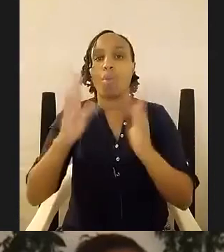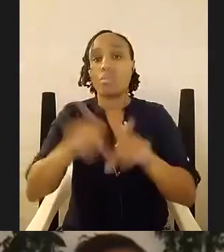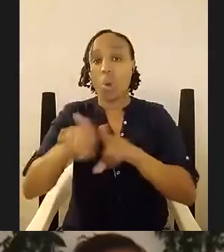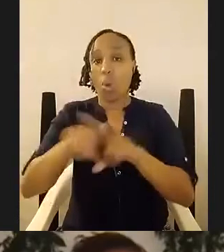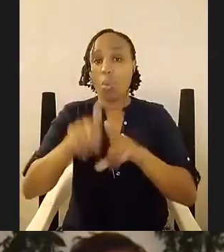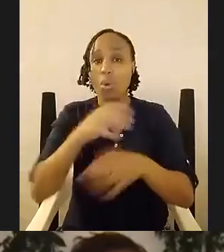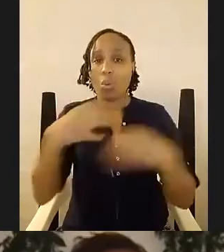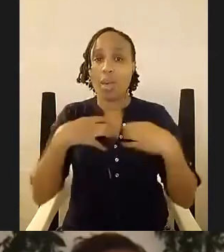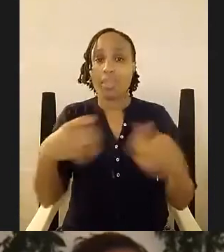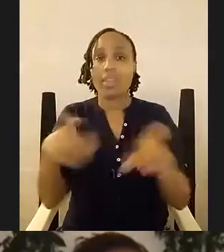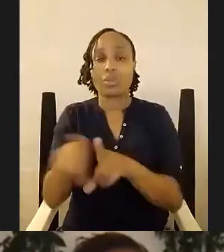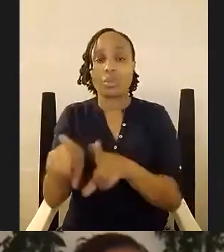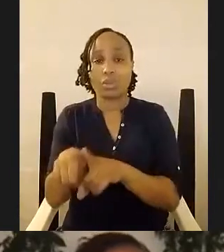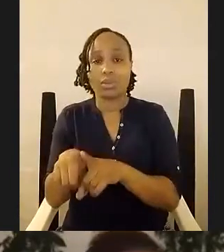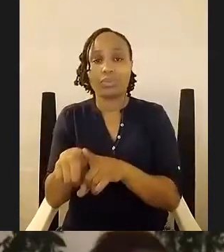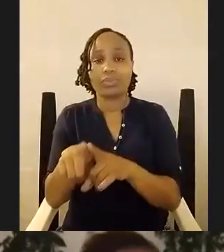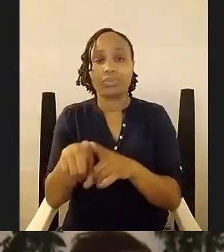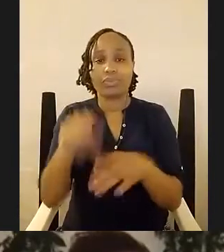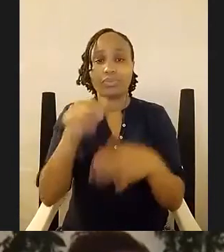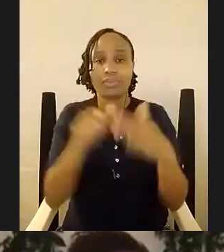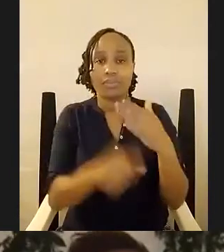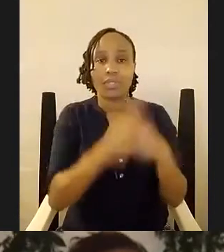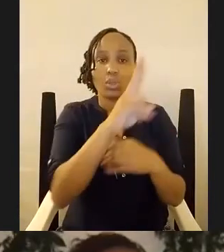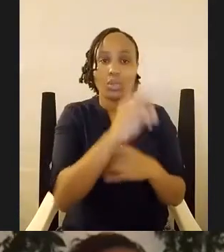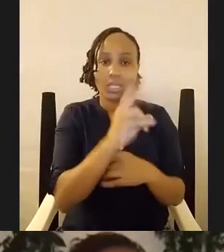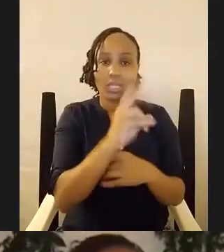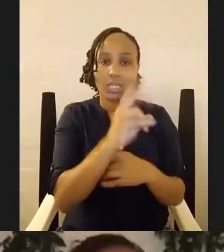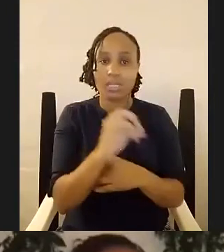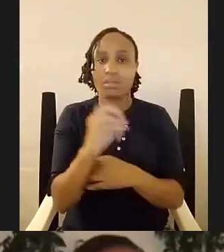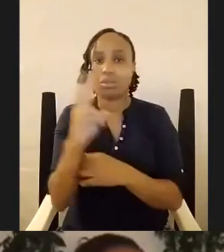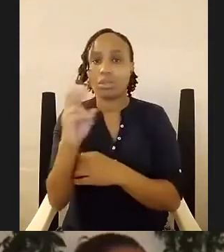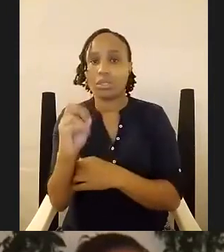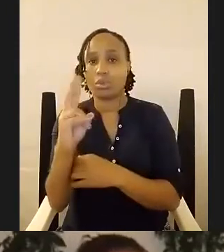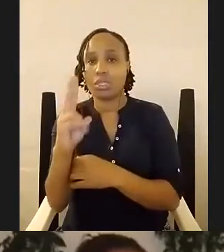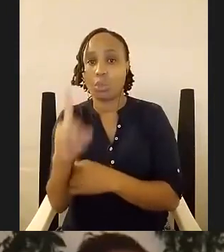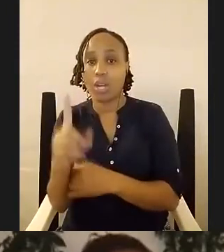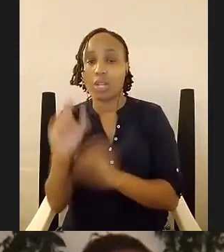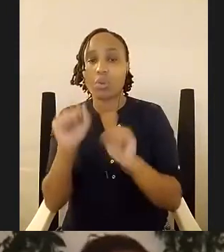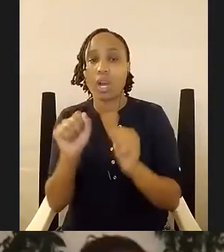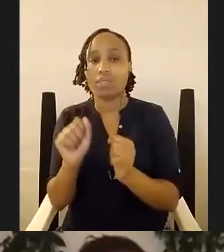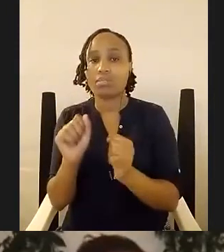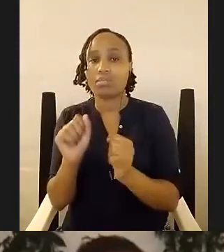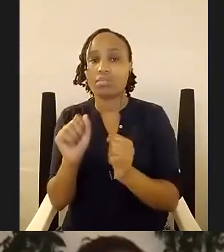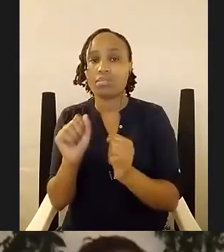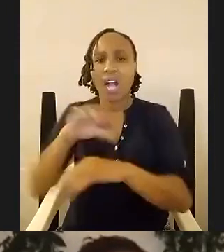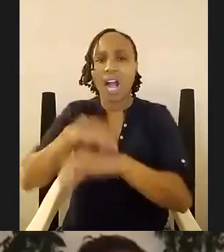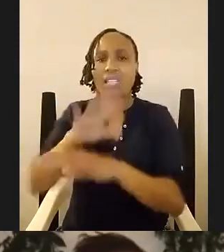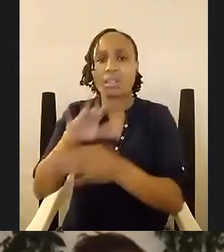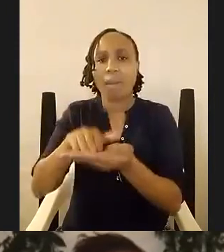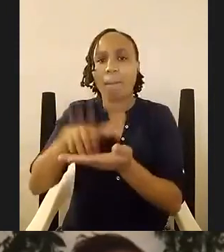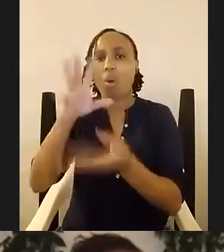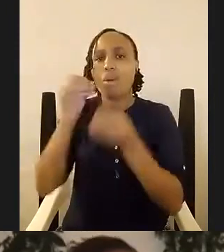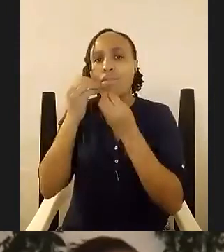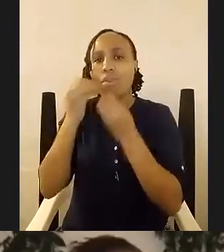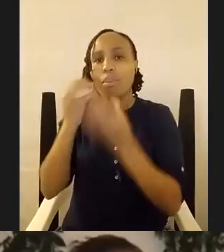prize for african writing in 2020 and 2021 you can gather more of this incredible writer's work at his